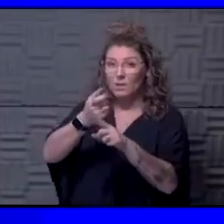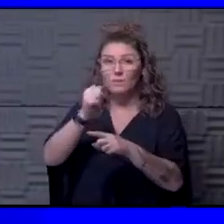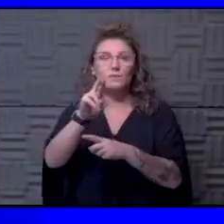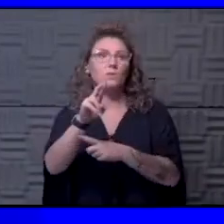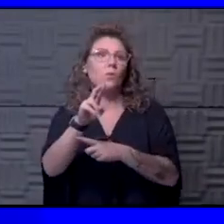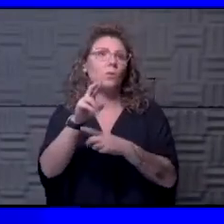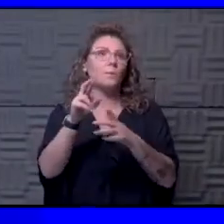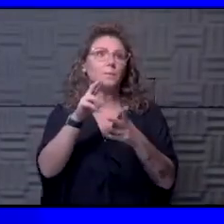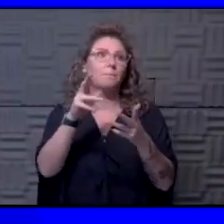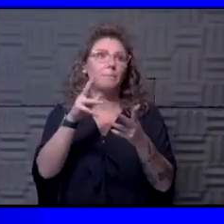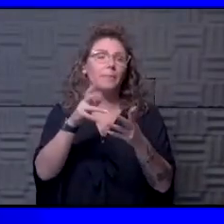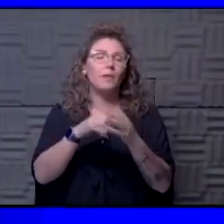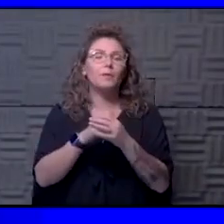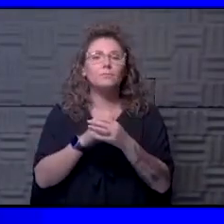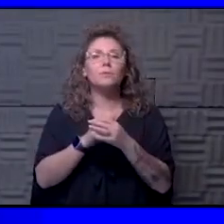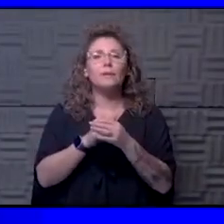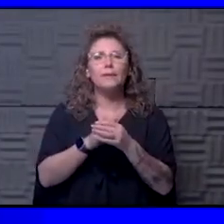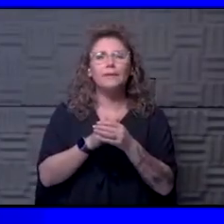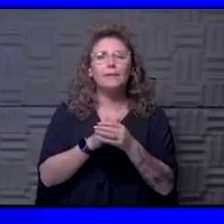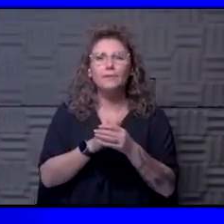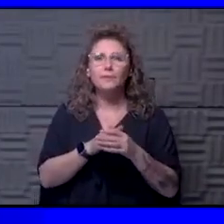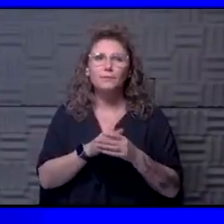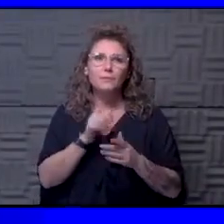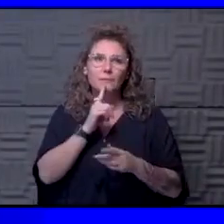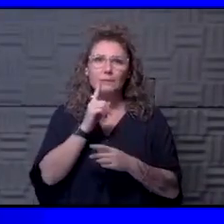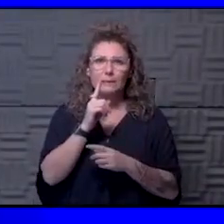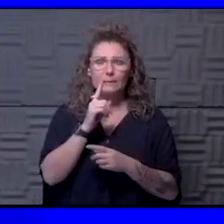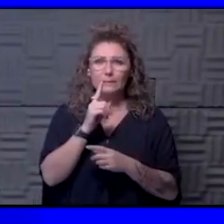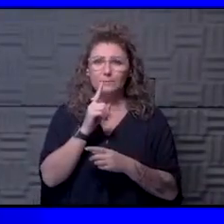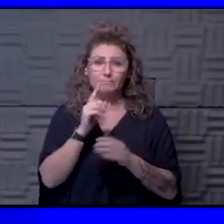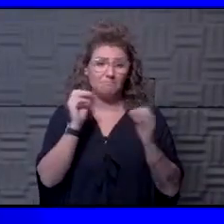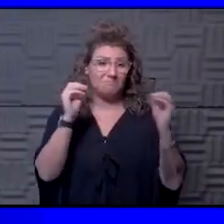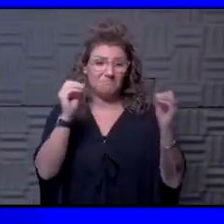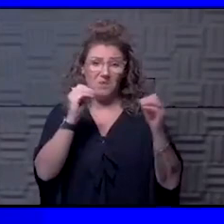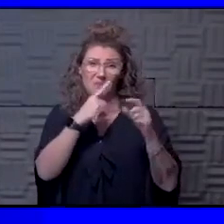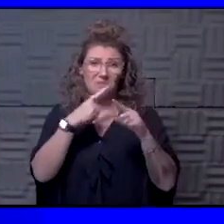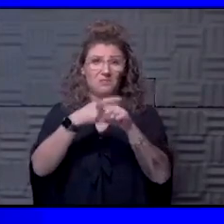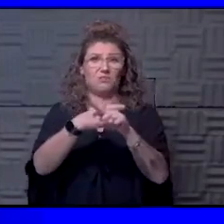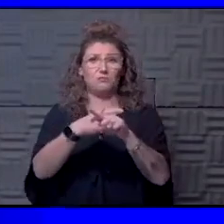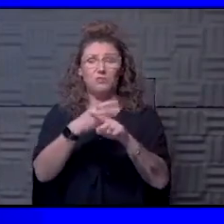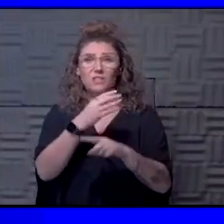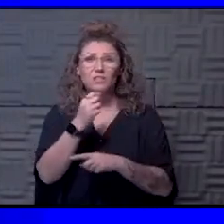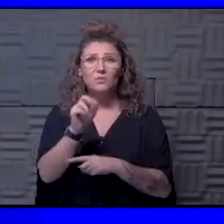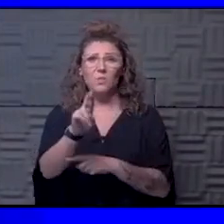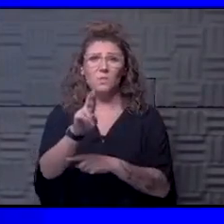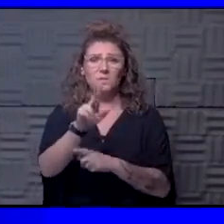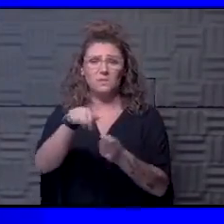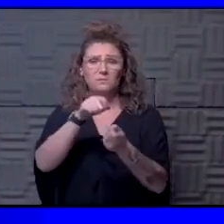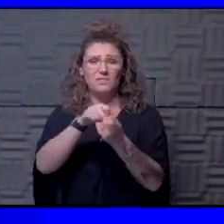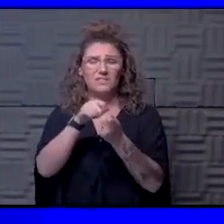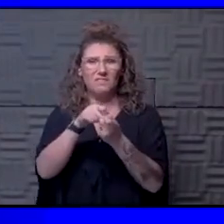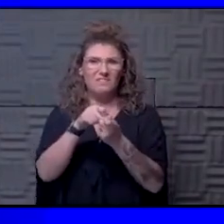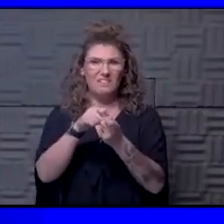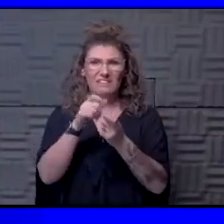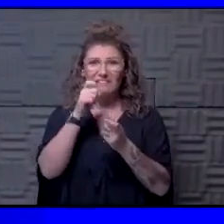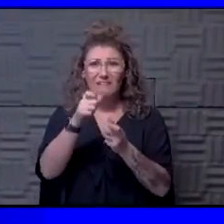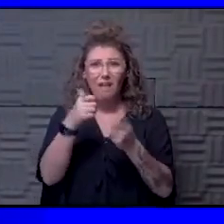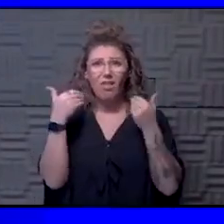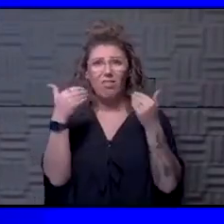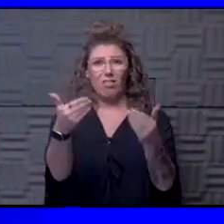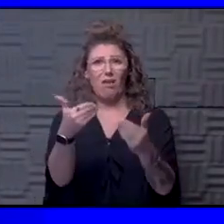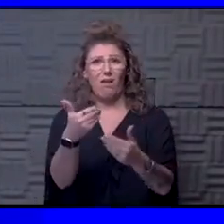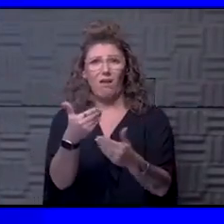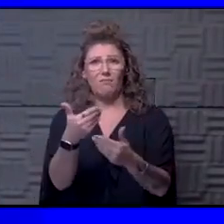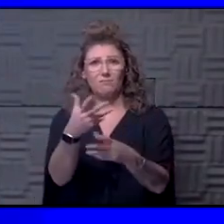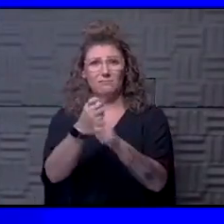or these disease states themselves, there's really no, uh, contraindication or any specific disease state that would allow you not to get it. Again, the biggest